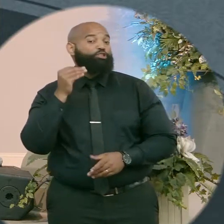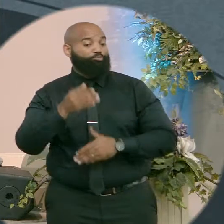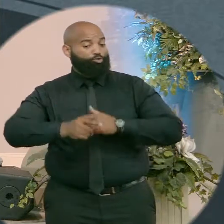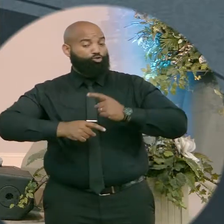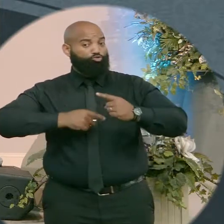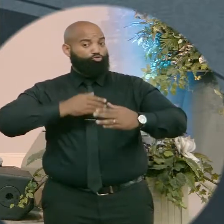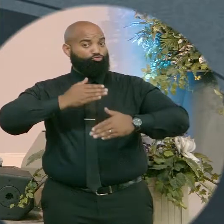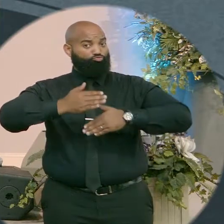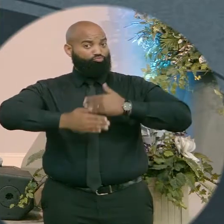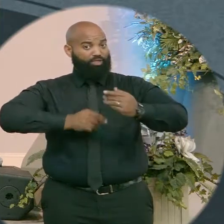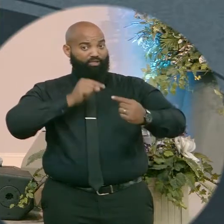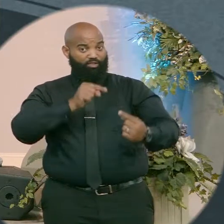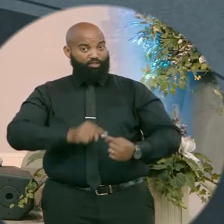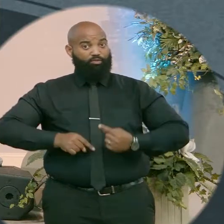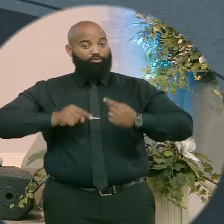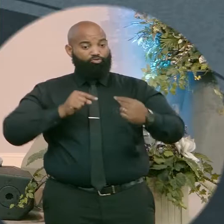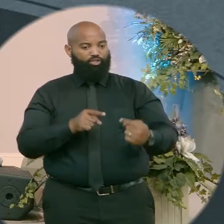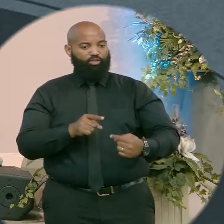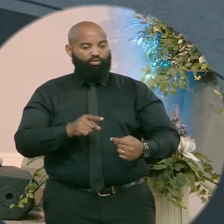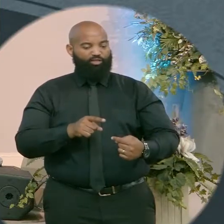In the kingdom of God, repeat.